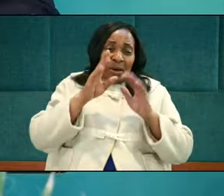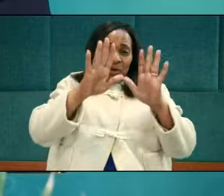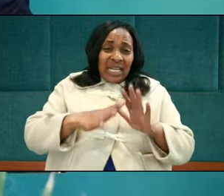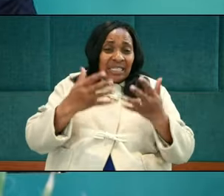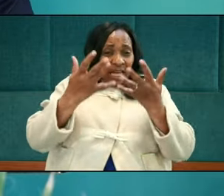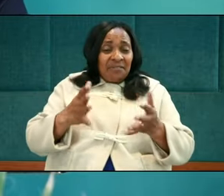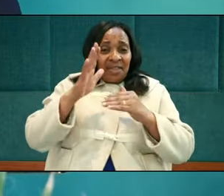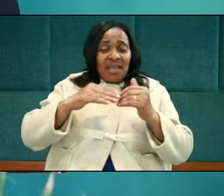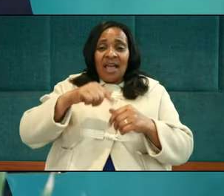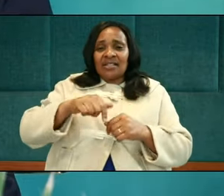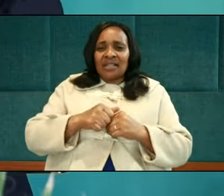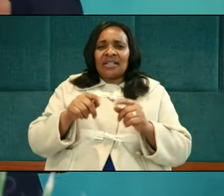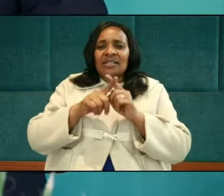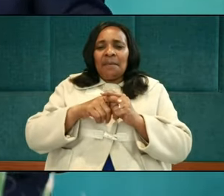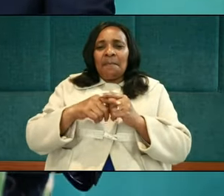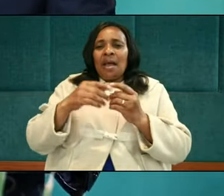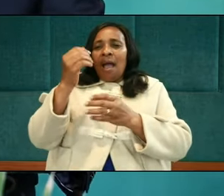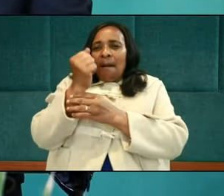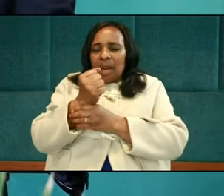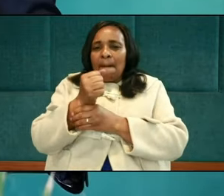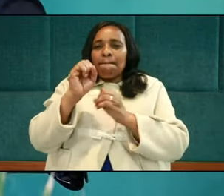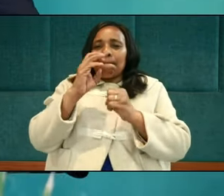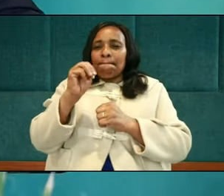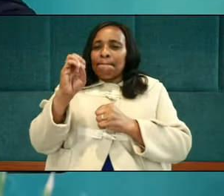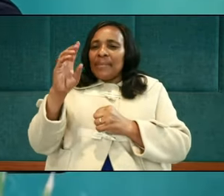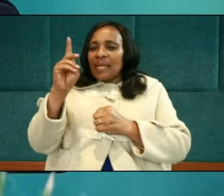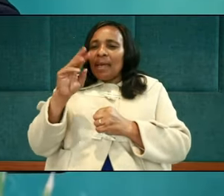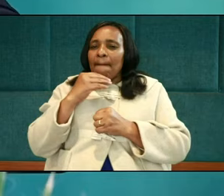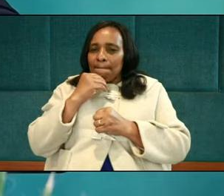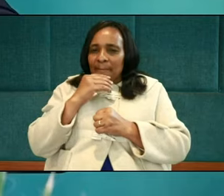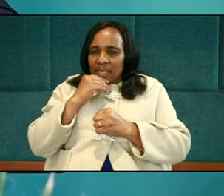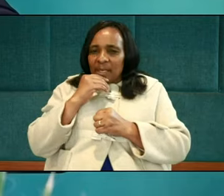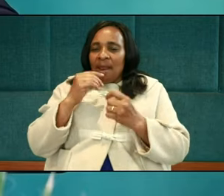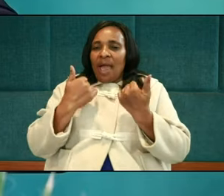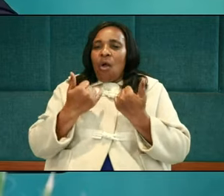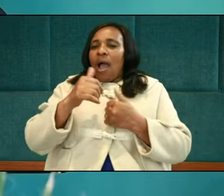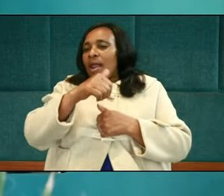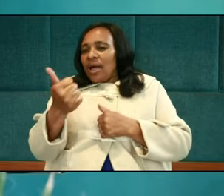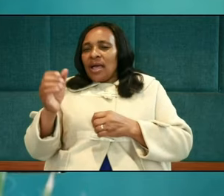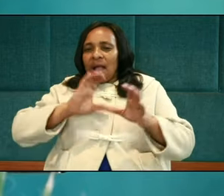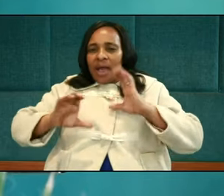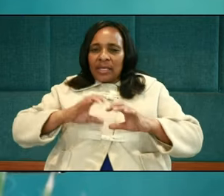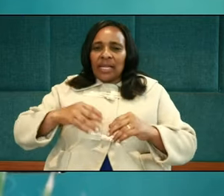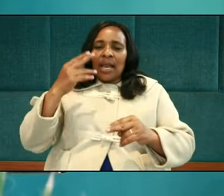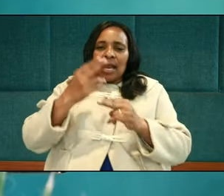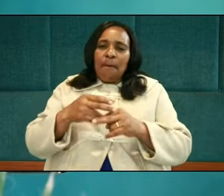meek man. Now I bring you another character. And this character, friend, is called Joseph.